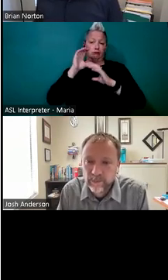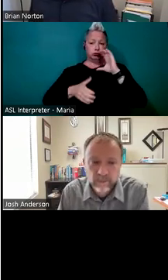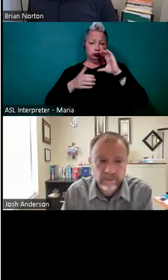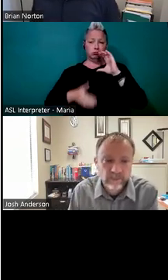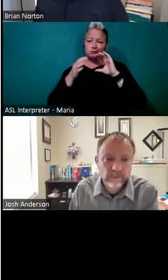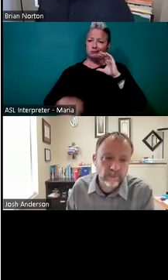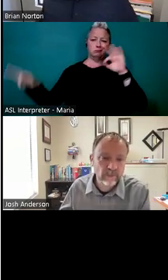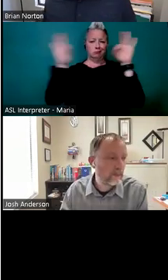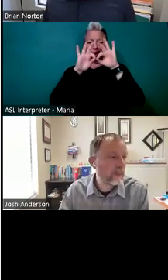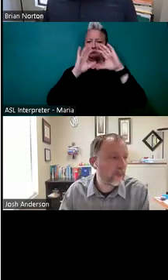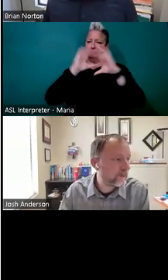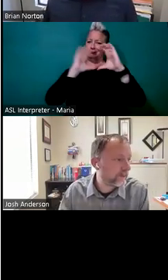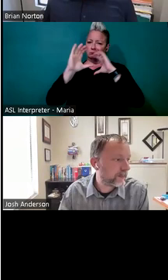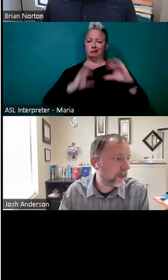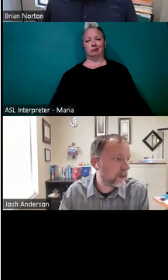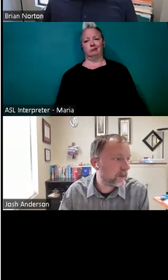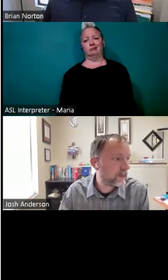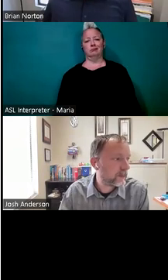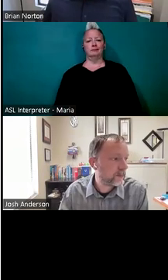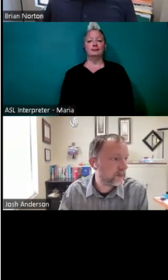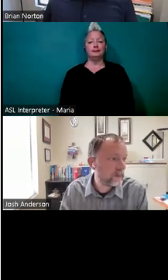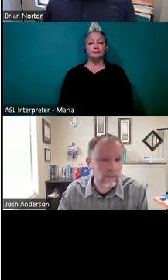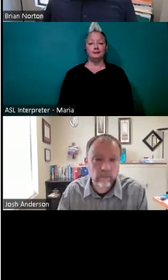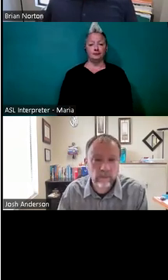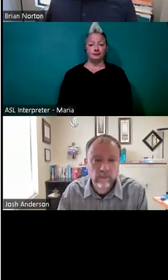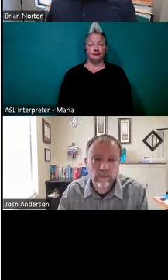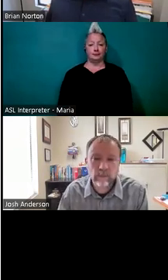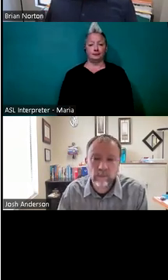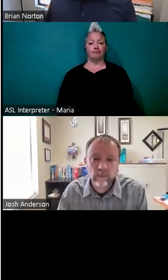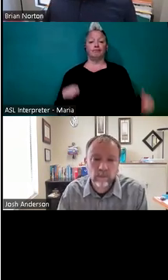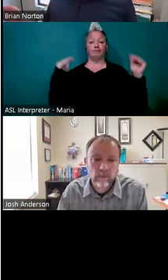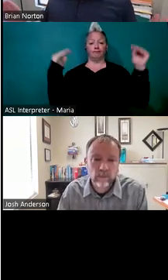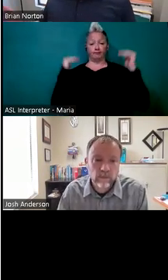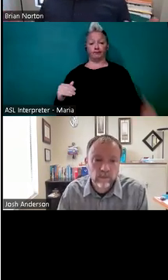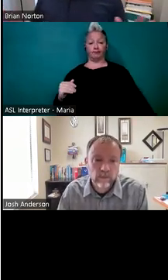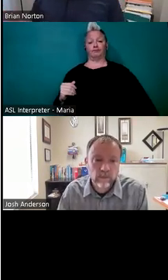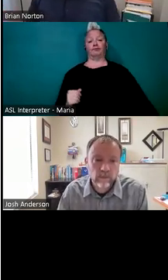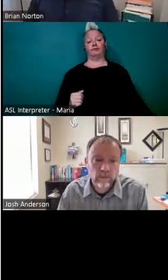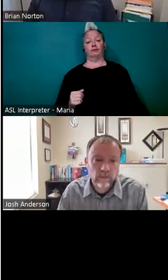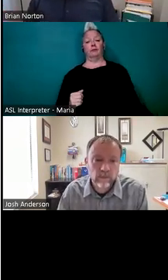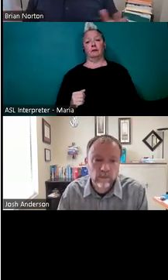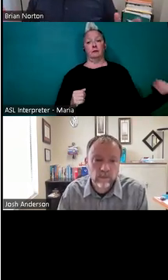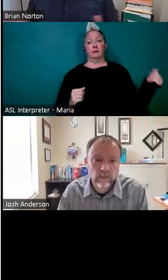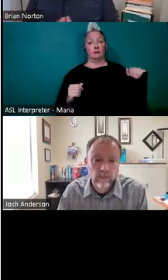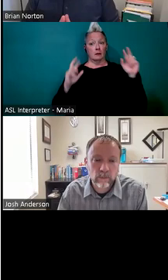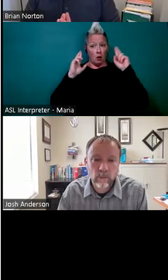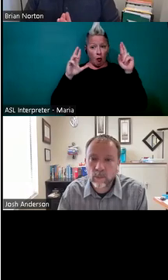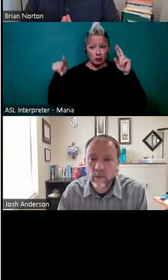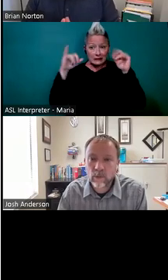Excellent. Uh, we're going to go on to our next slide here. Um, and this is, this is the part of hopefully everybody's still